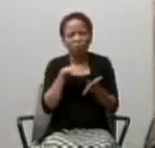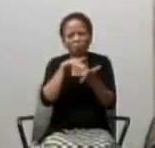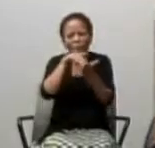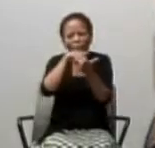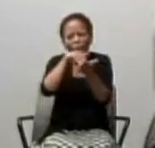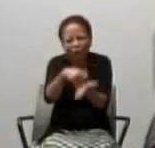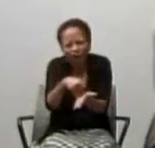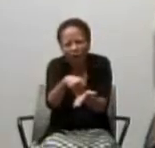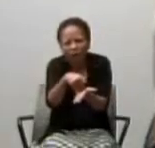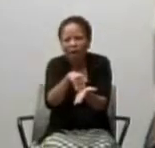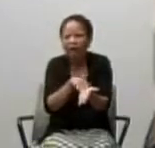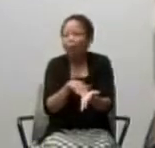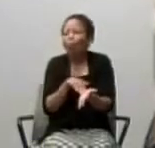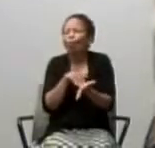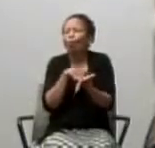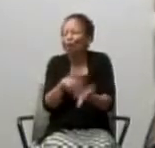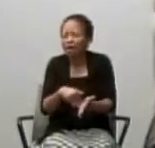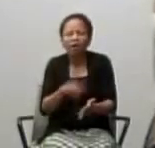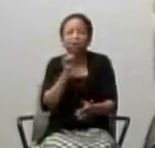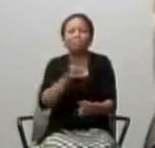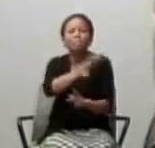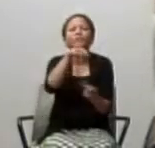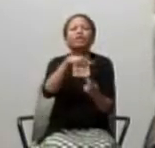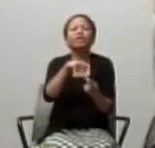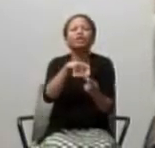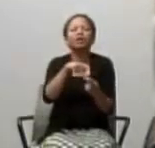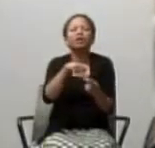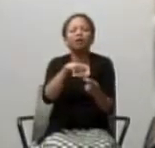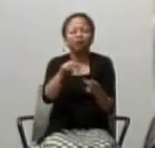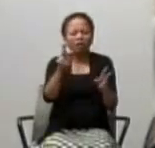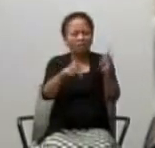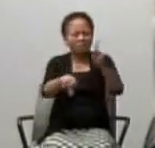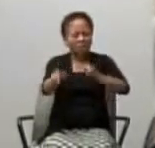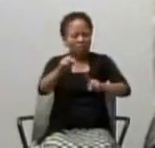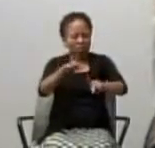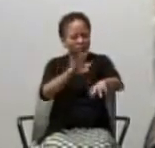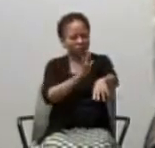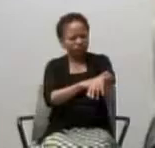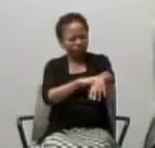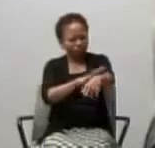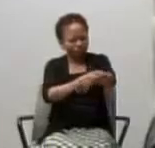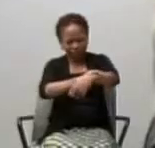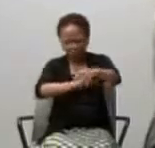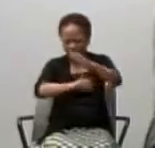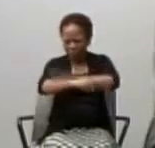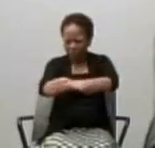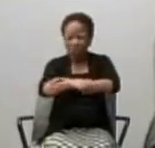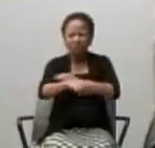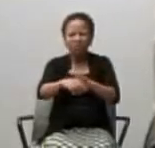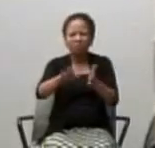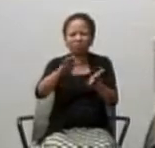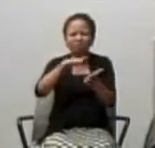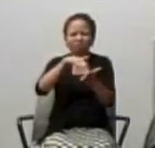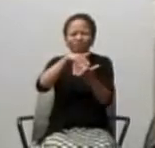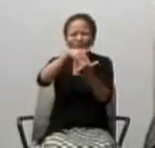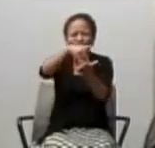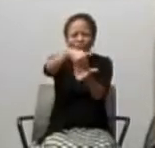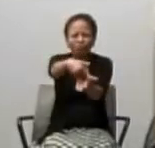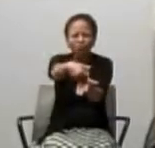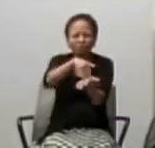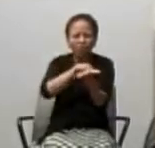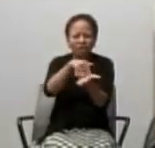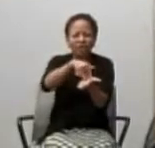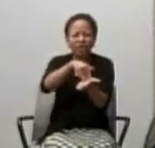broken, imperfect human beings, are able to share and are called and